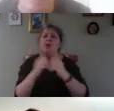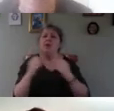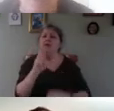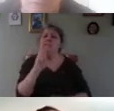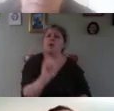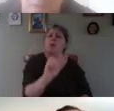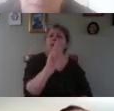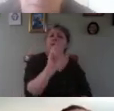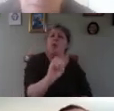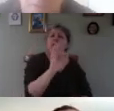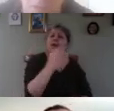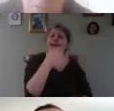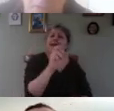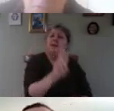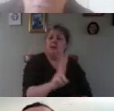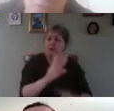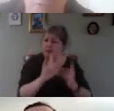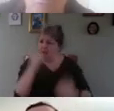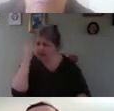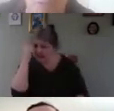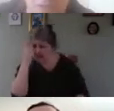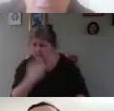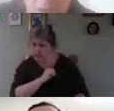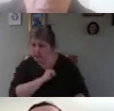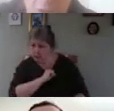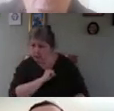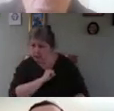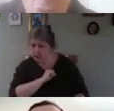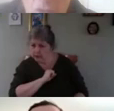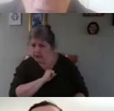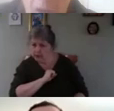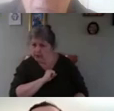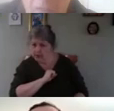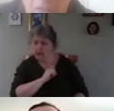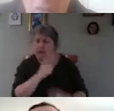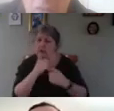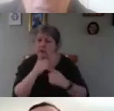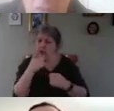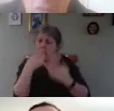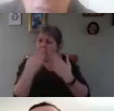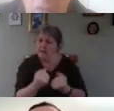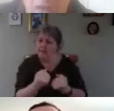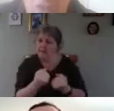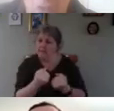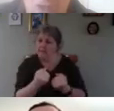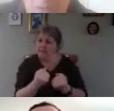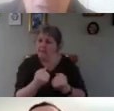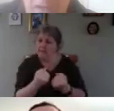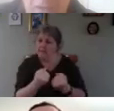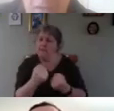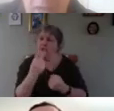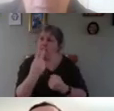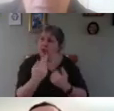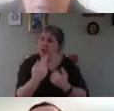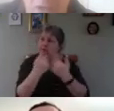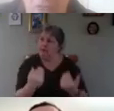does that make sense sorry I'm not sure do you have do you have two separate